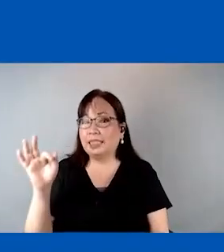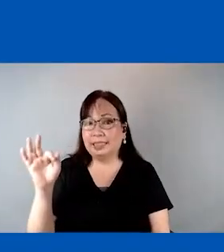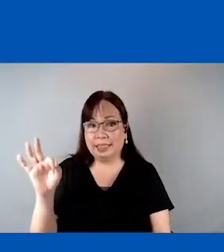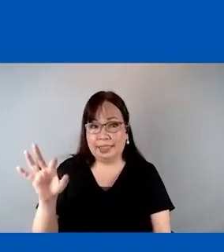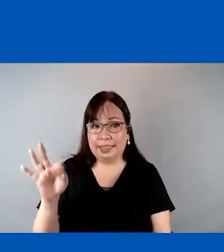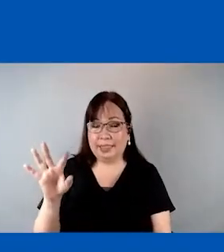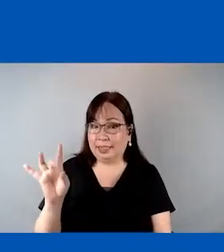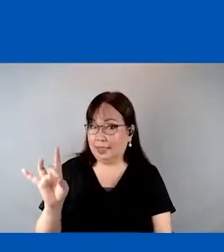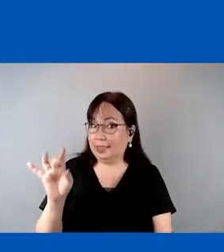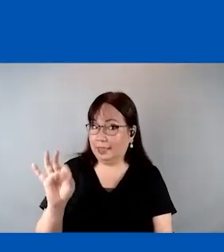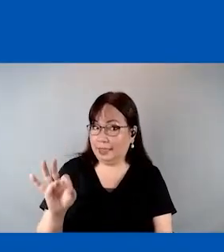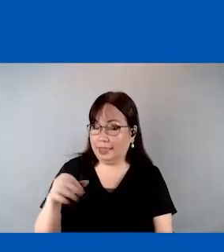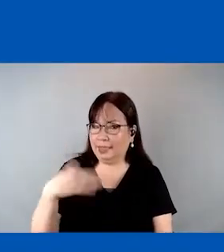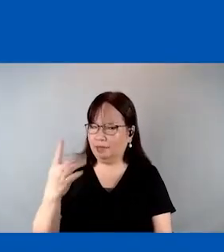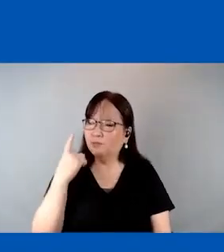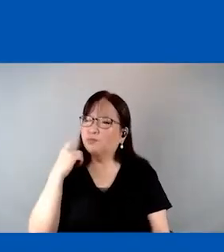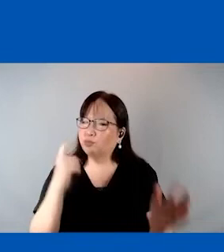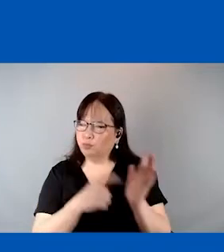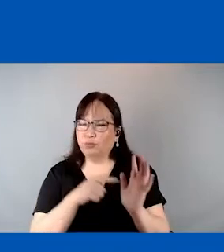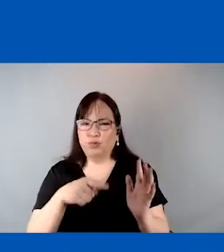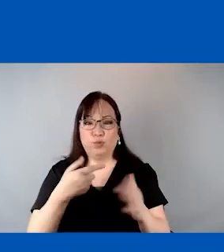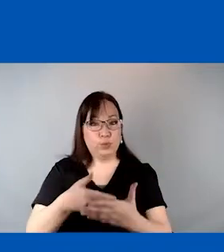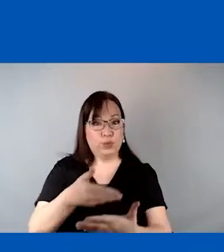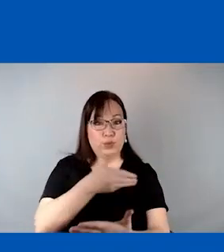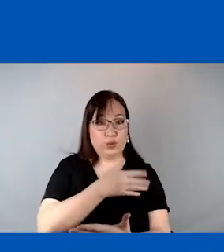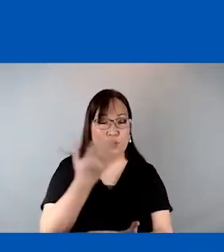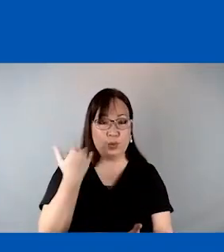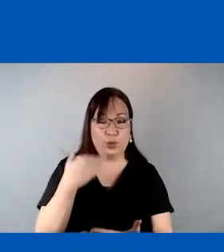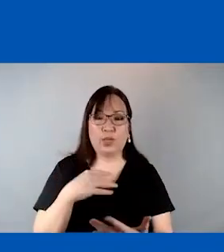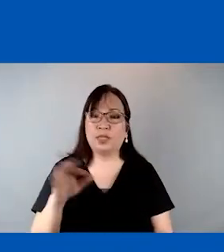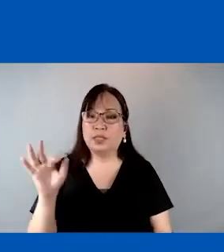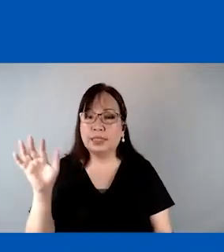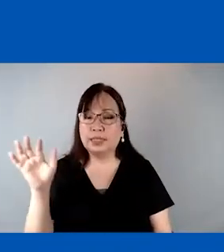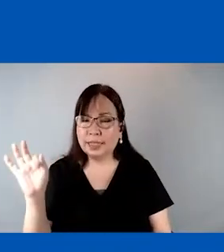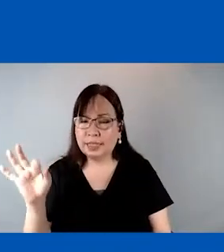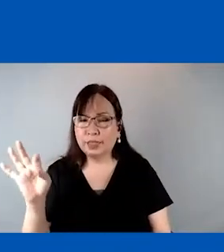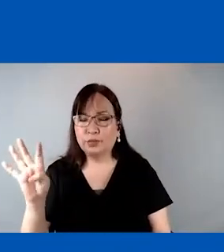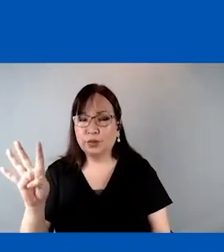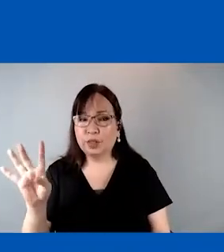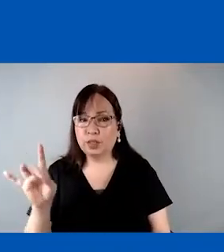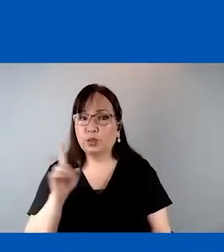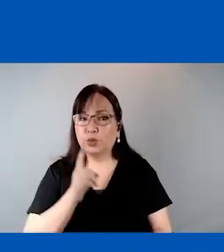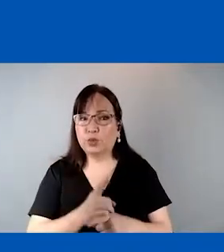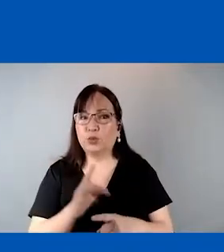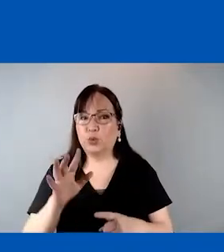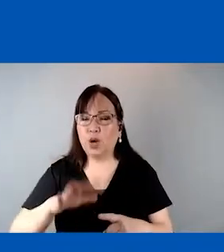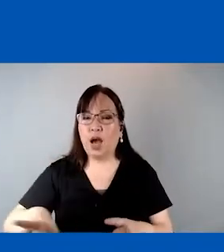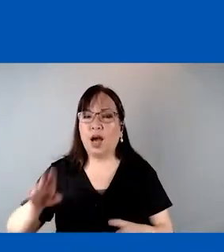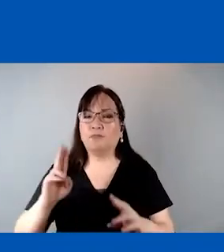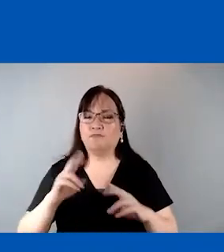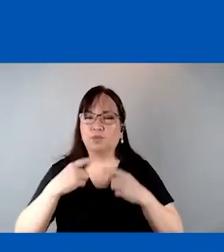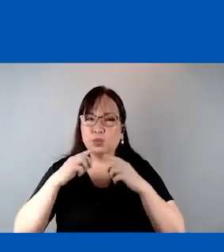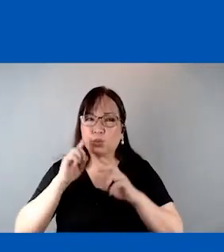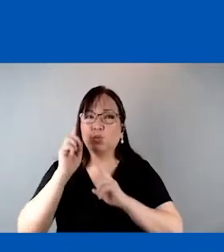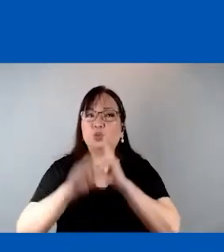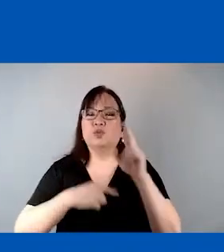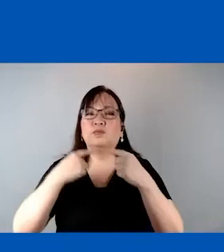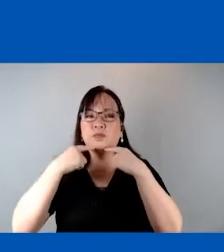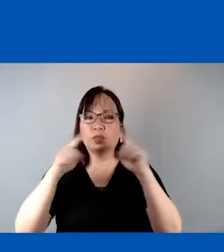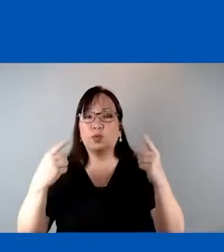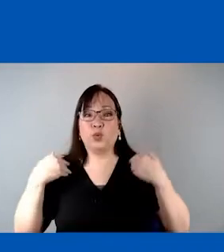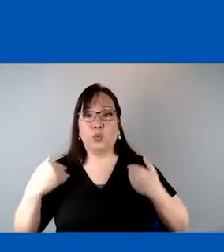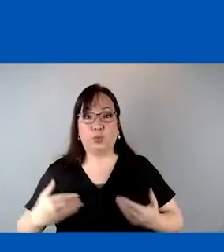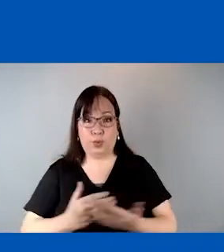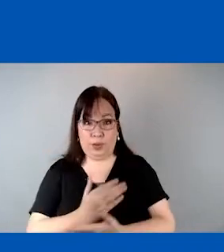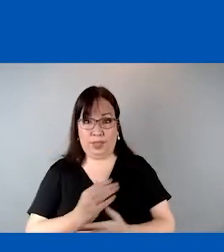1989. Note, however, that before then, in 1948, there was the Universal Declaration